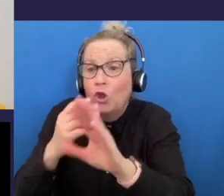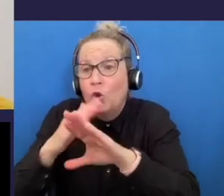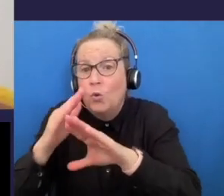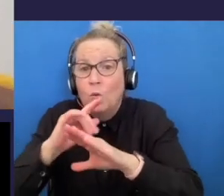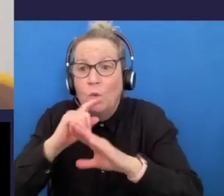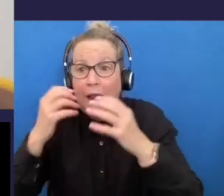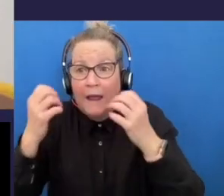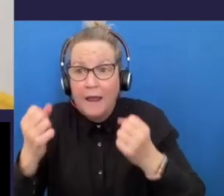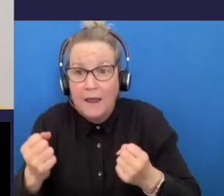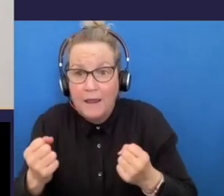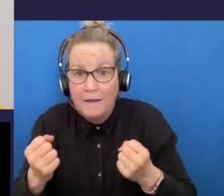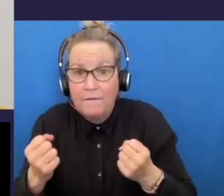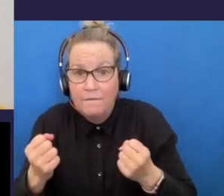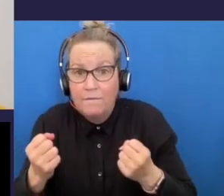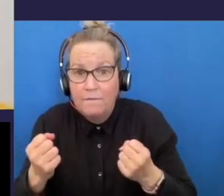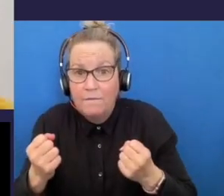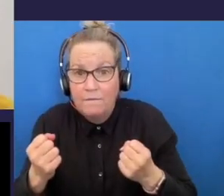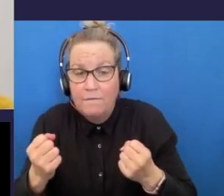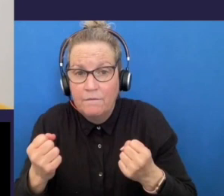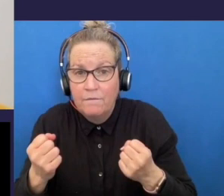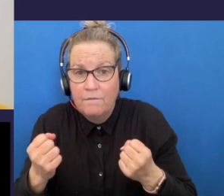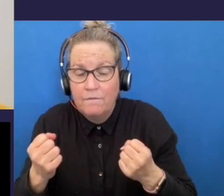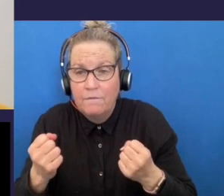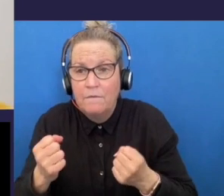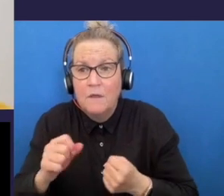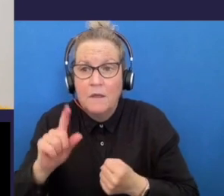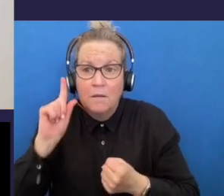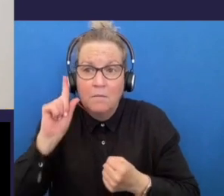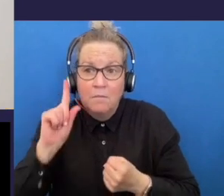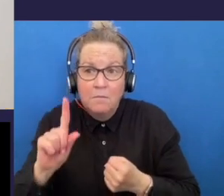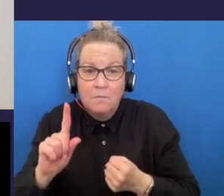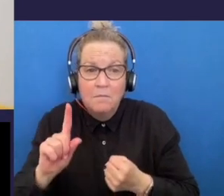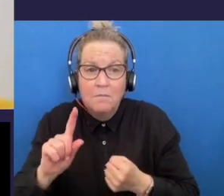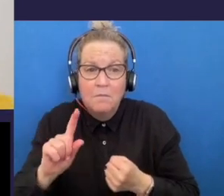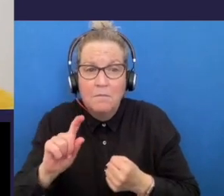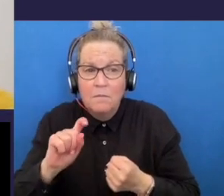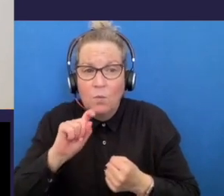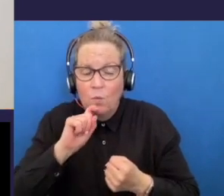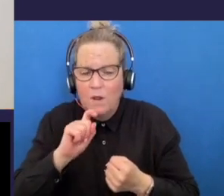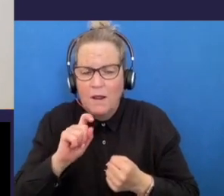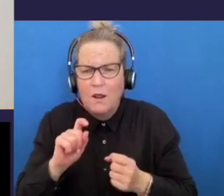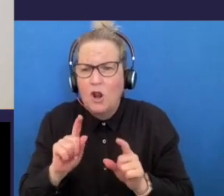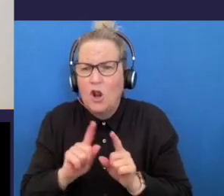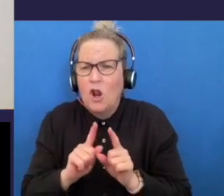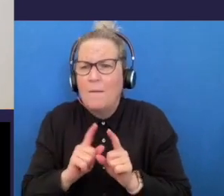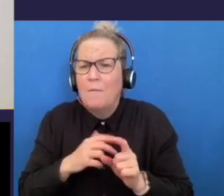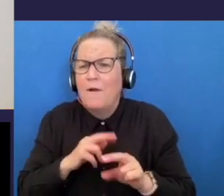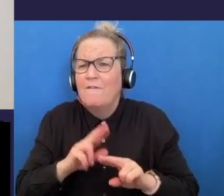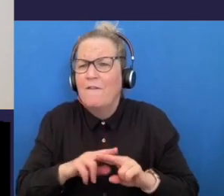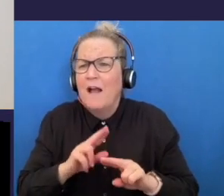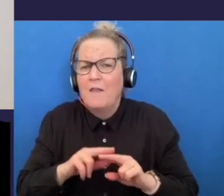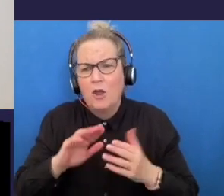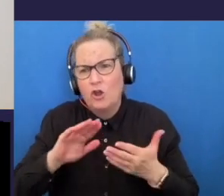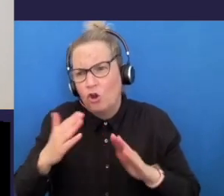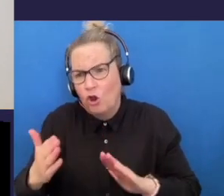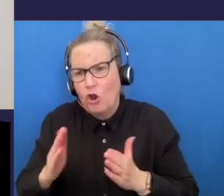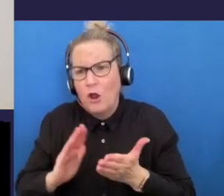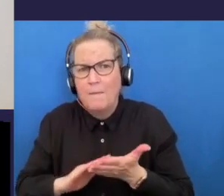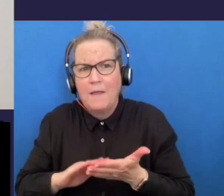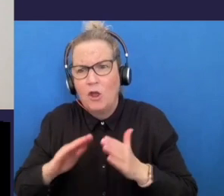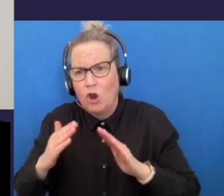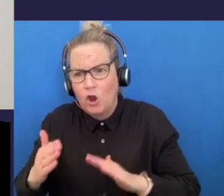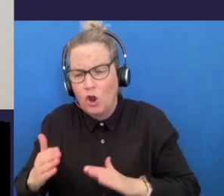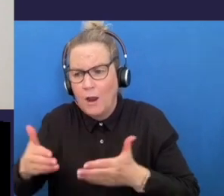back with the ground just like when we bury them when we bury them my father is still my father my mother my mother my brother my brother